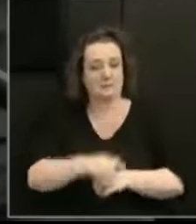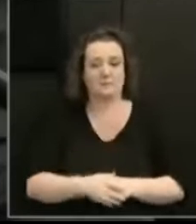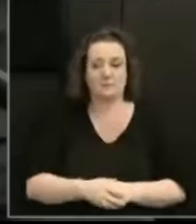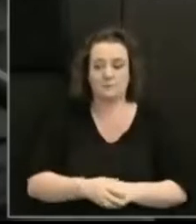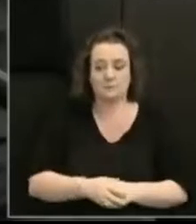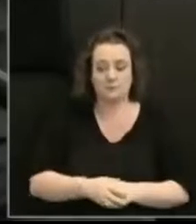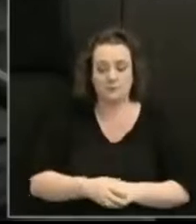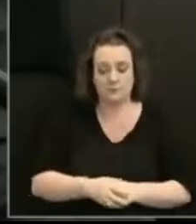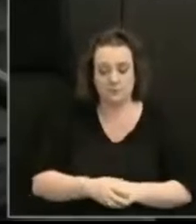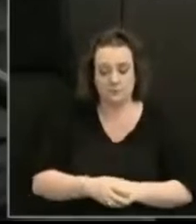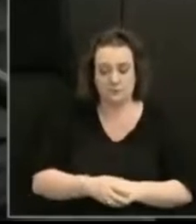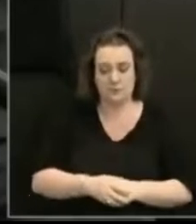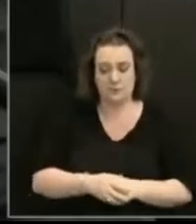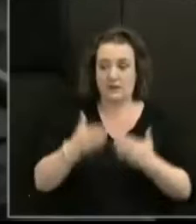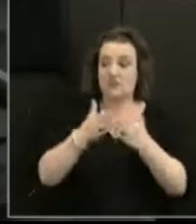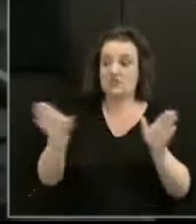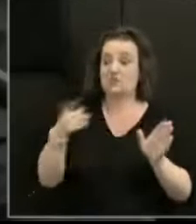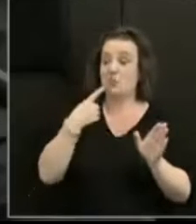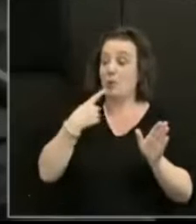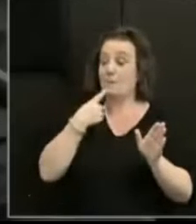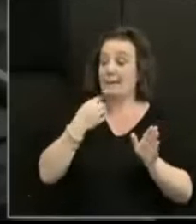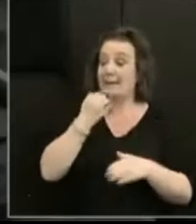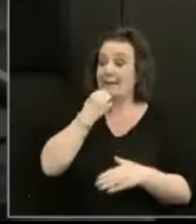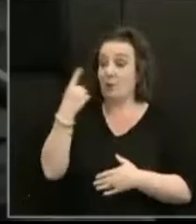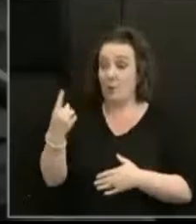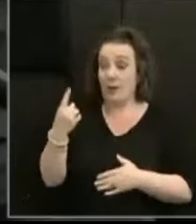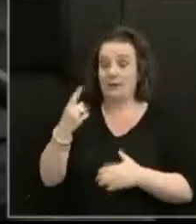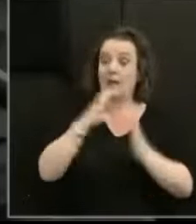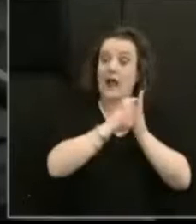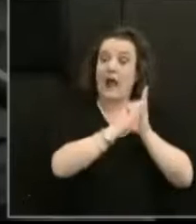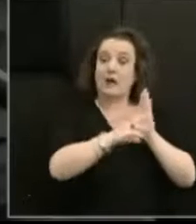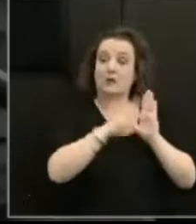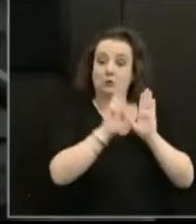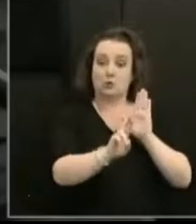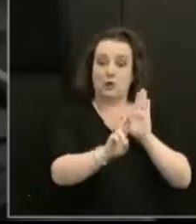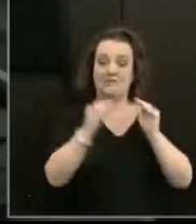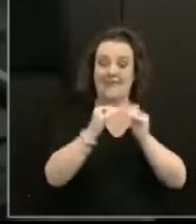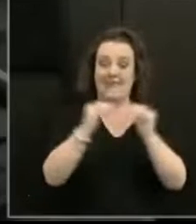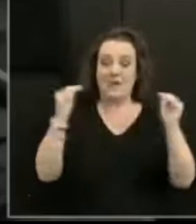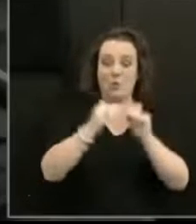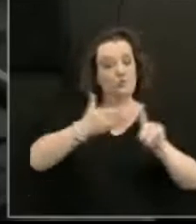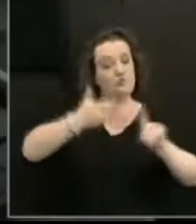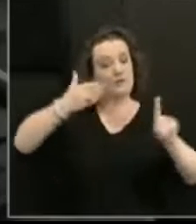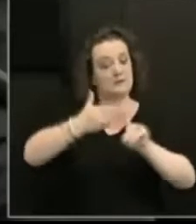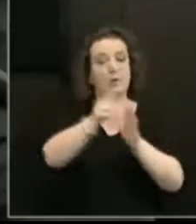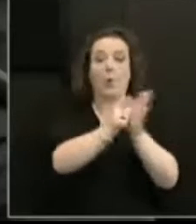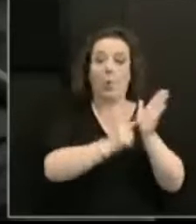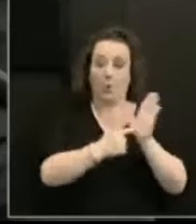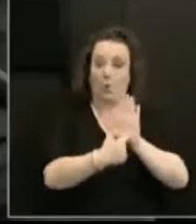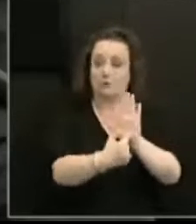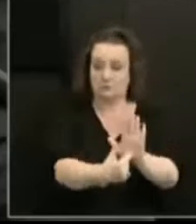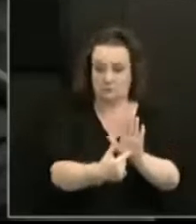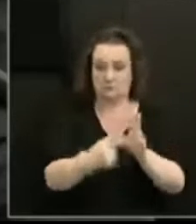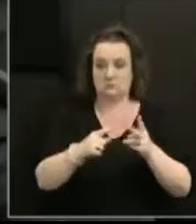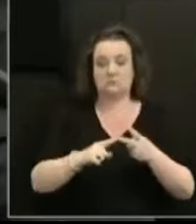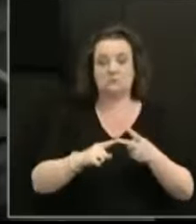I refer you to General Comment No. 1 on Article 12, Equal Recognition Before the Law. And the associated